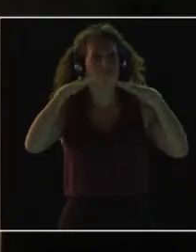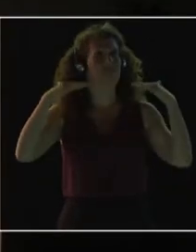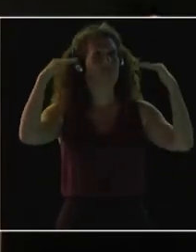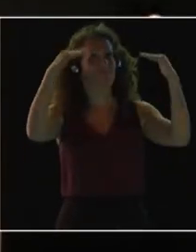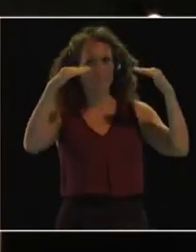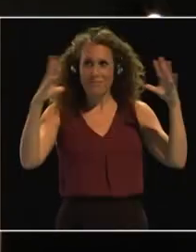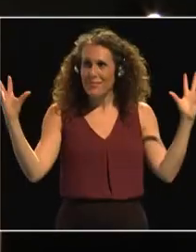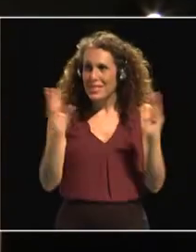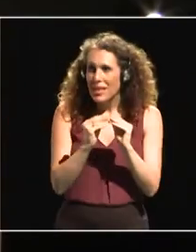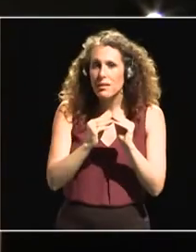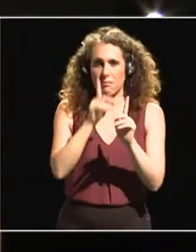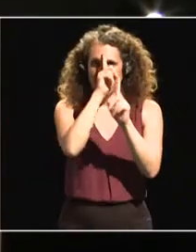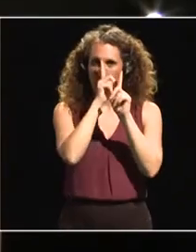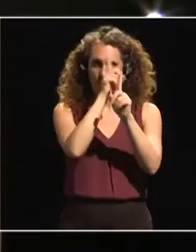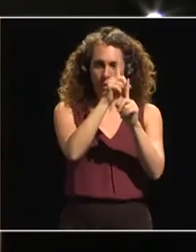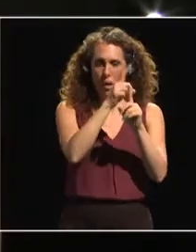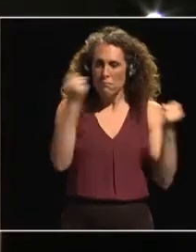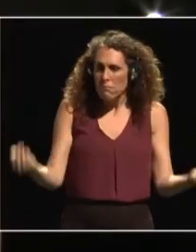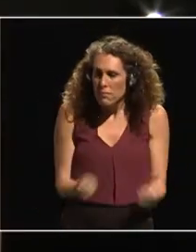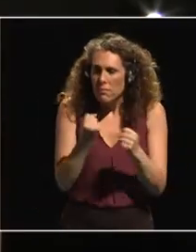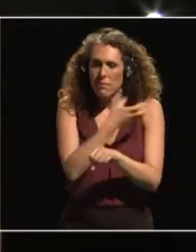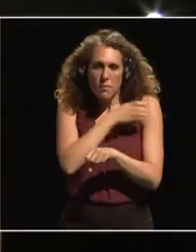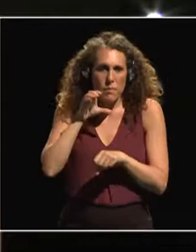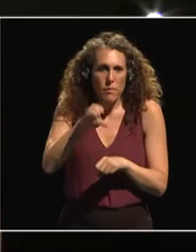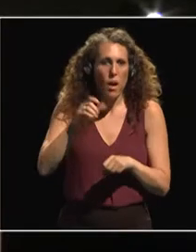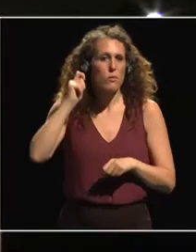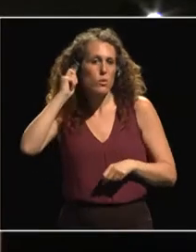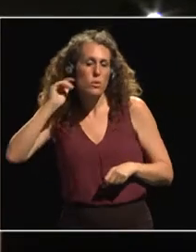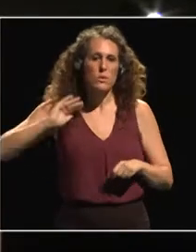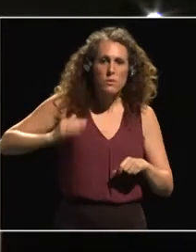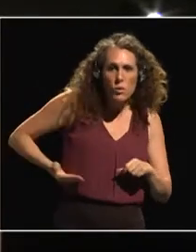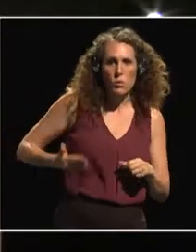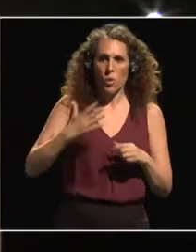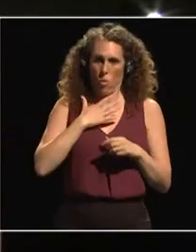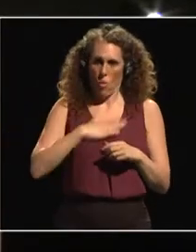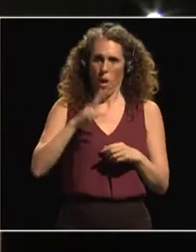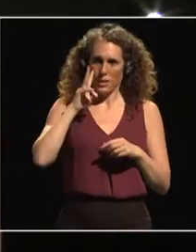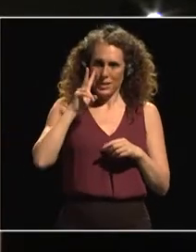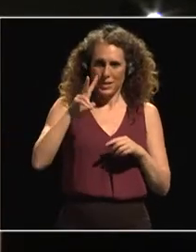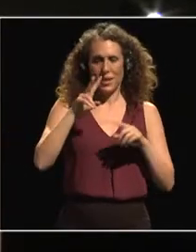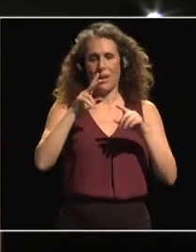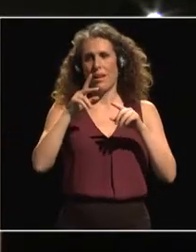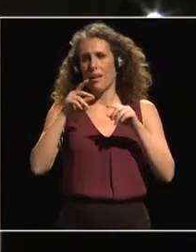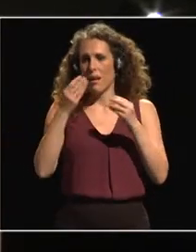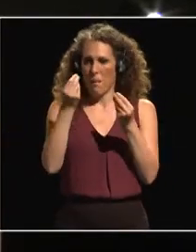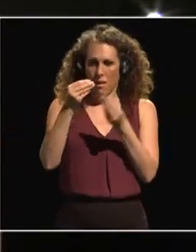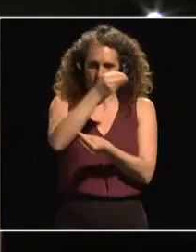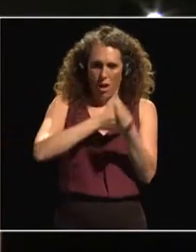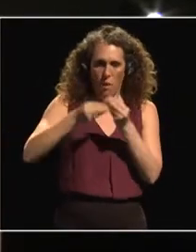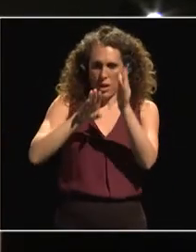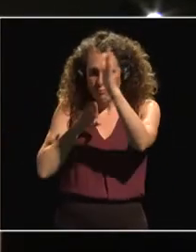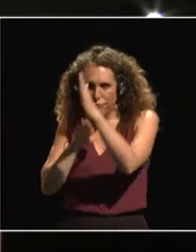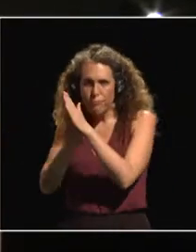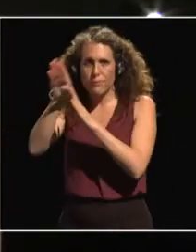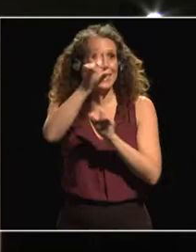leading the change, empowering women and girls for a thriving rural economy. The objectives of